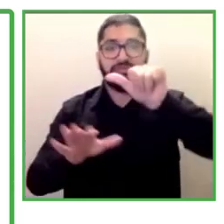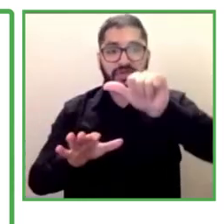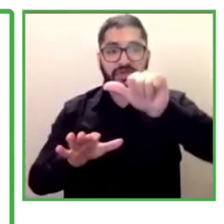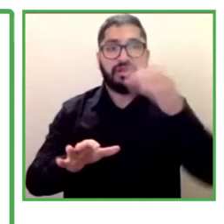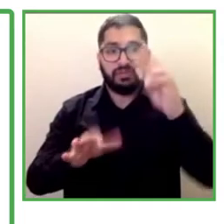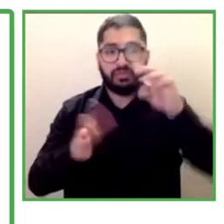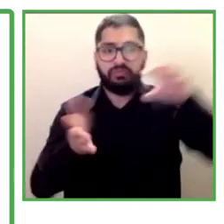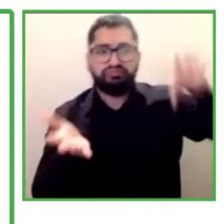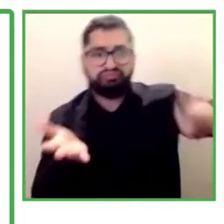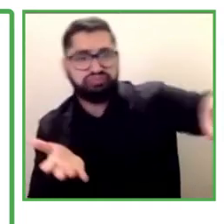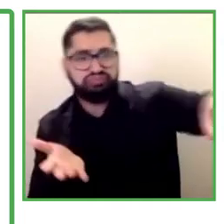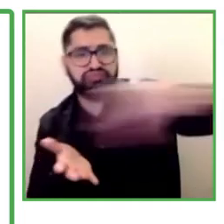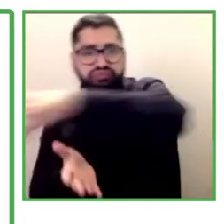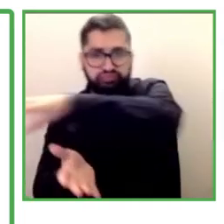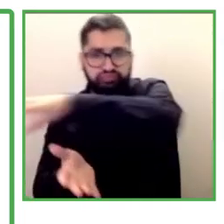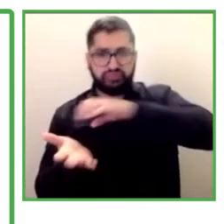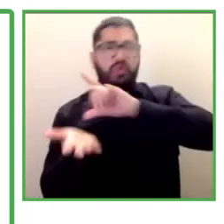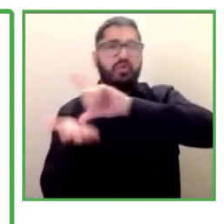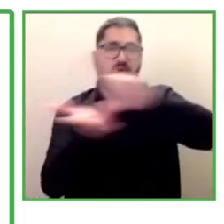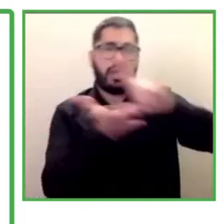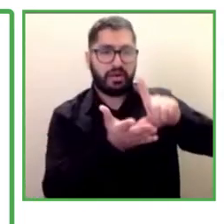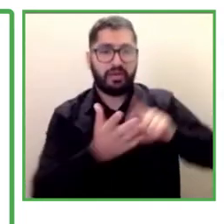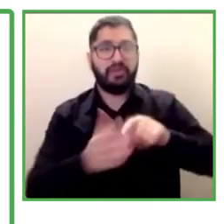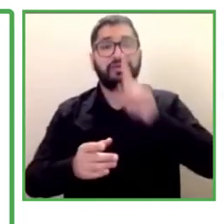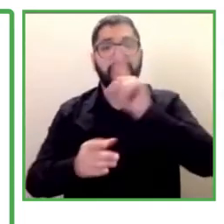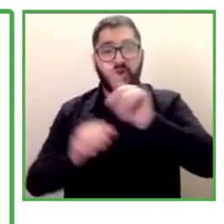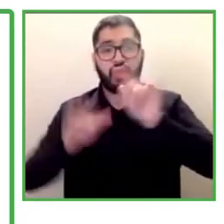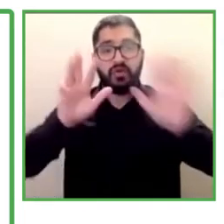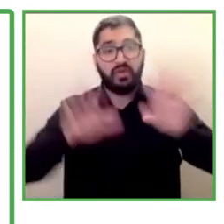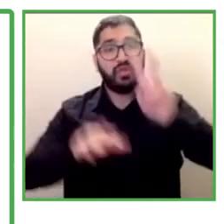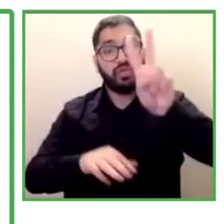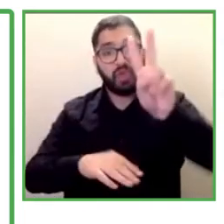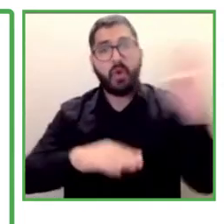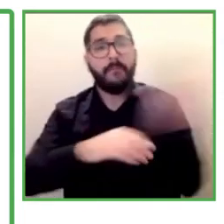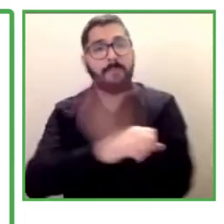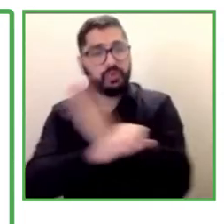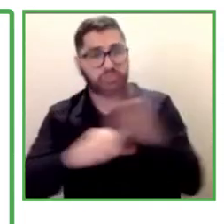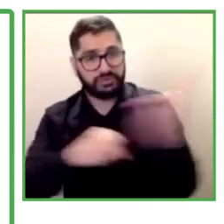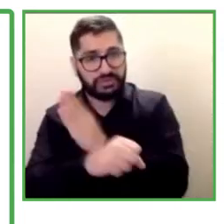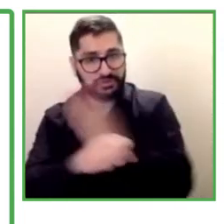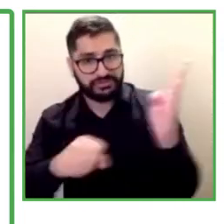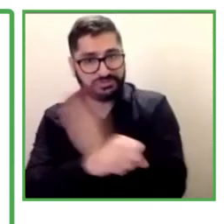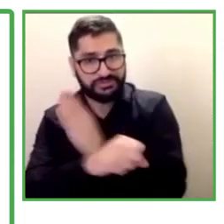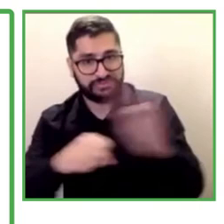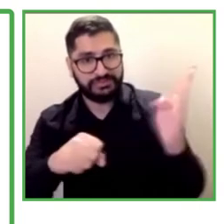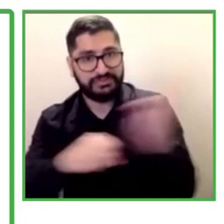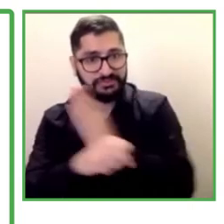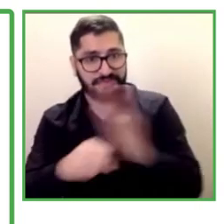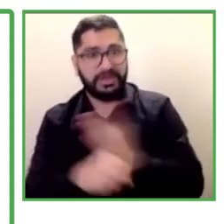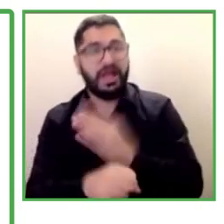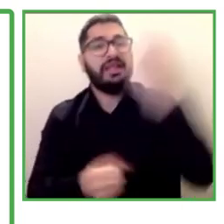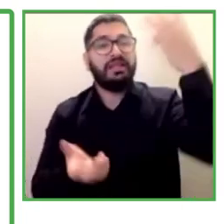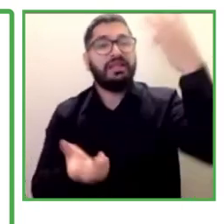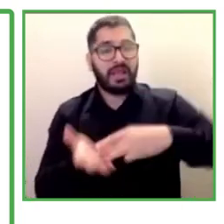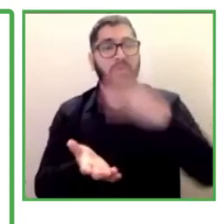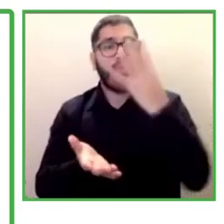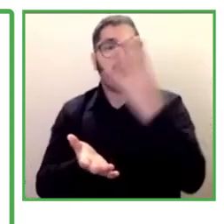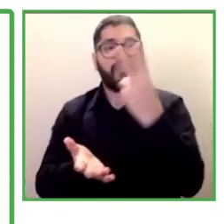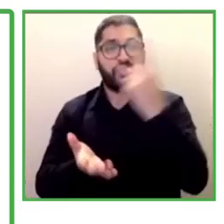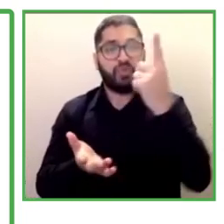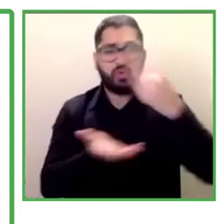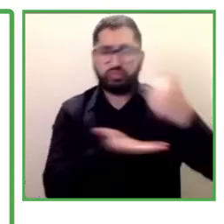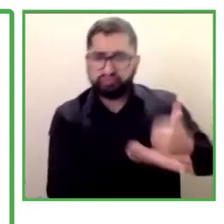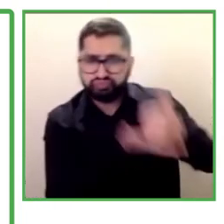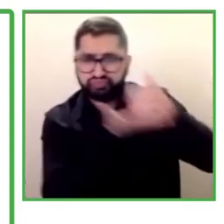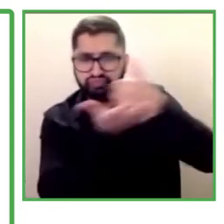The work placement of 613 workers in 192 companies, more than